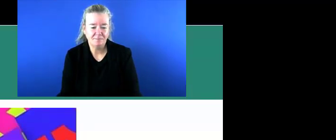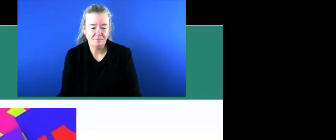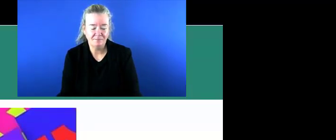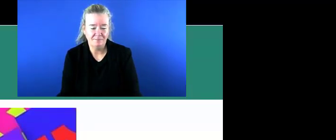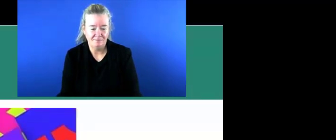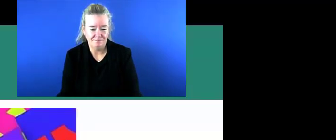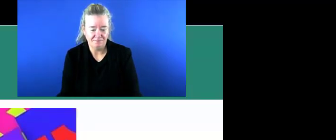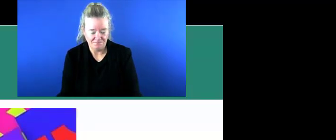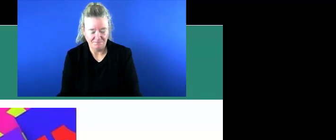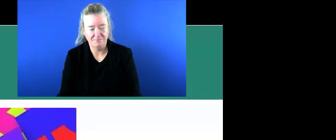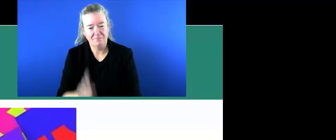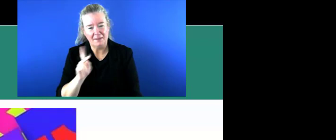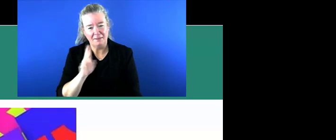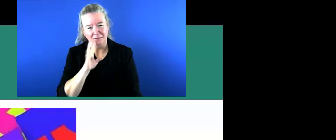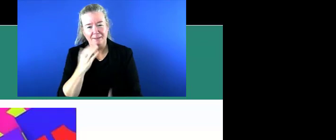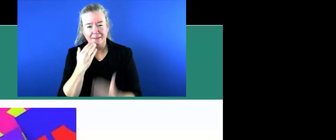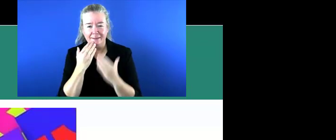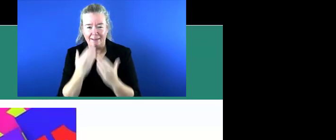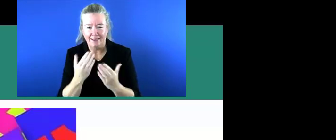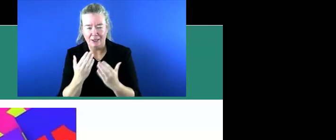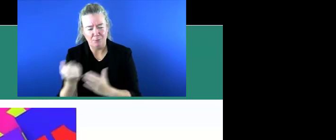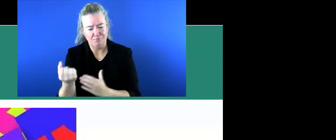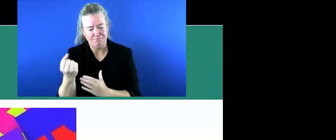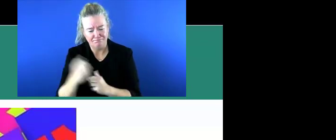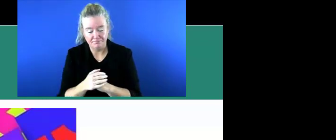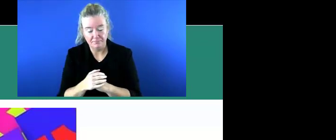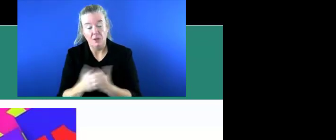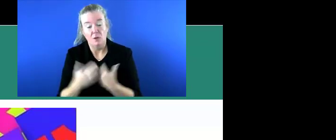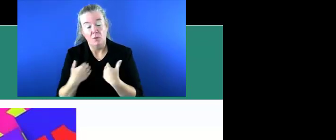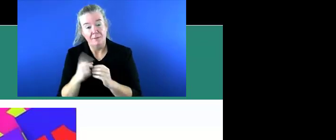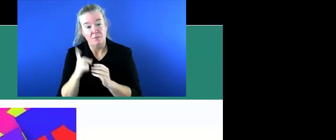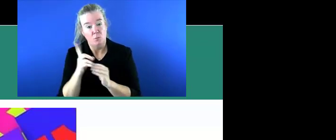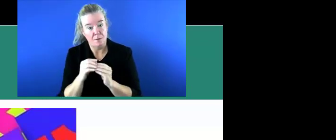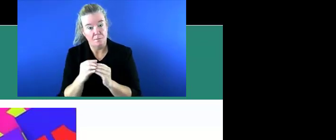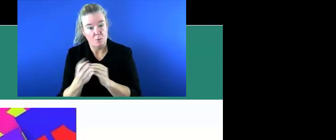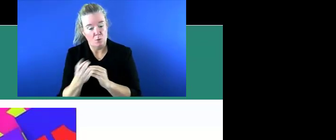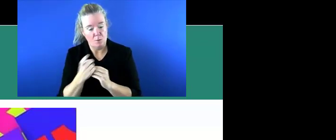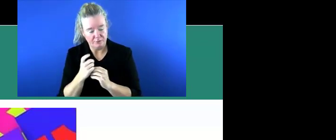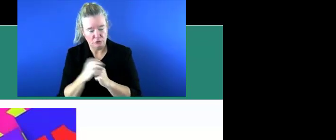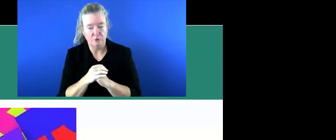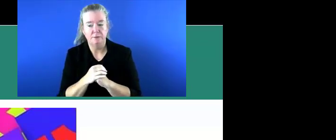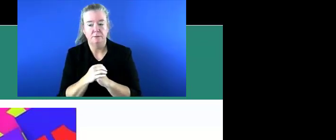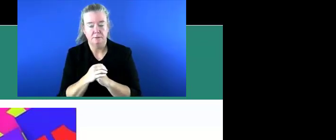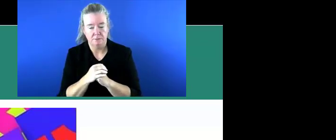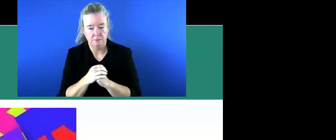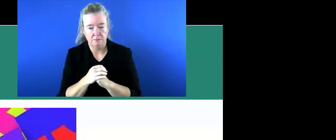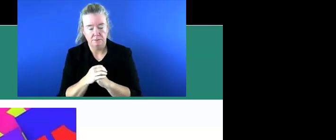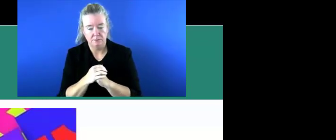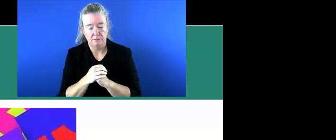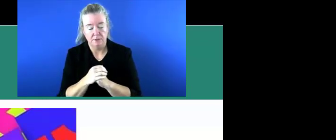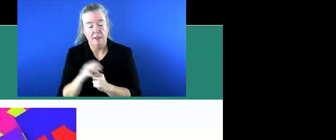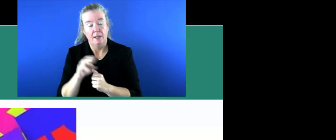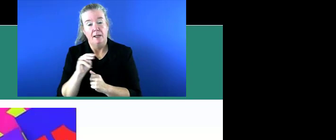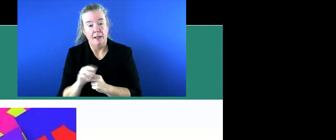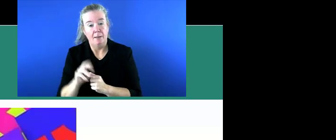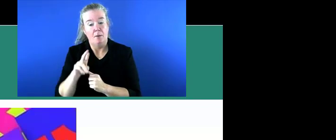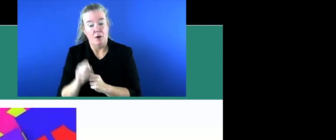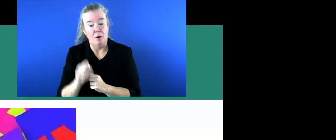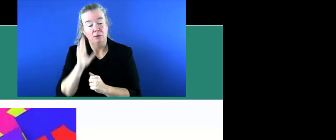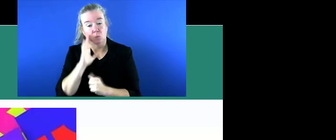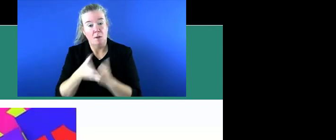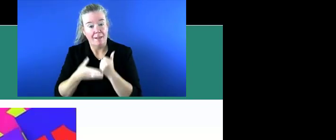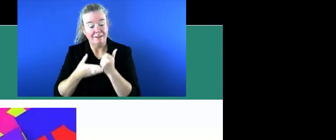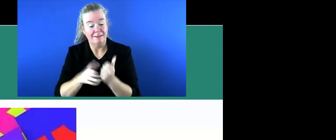This is Caitlin. Thanks. Uh, we have another question. Does MRS assist